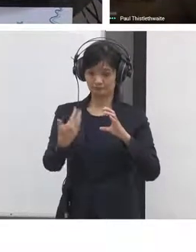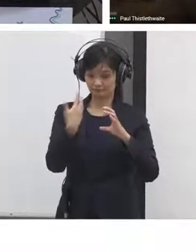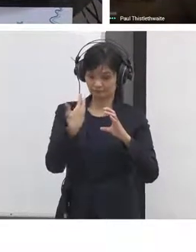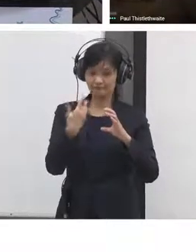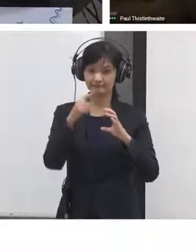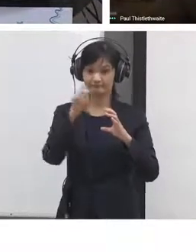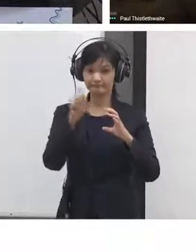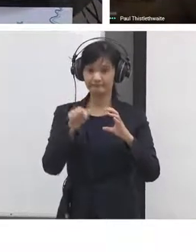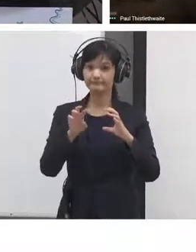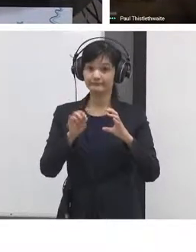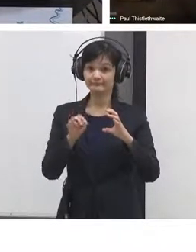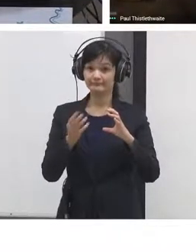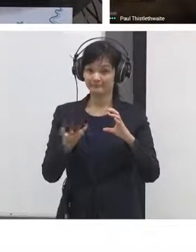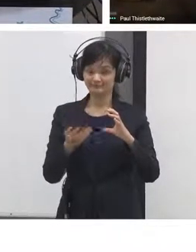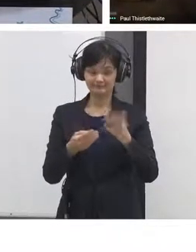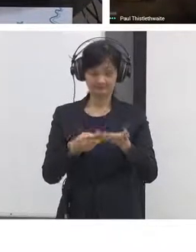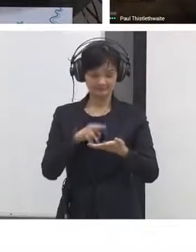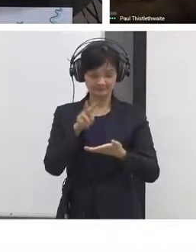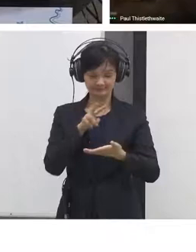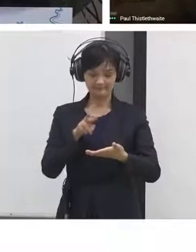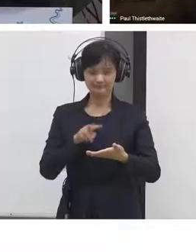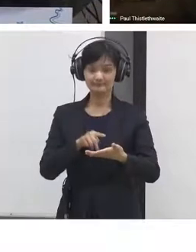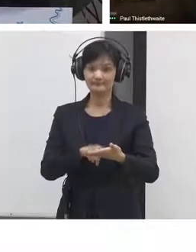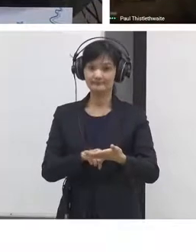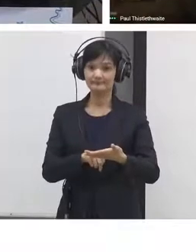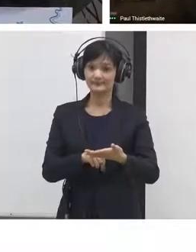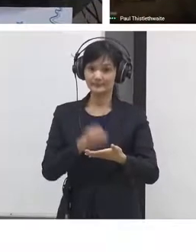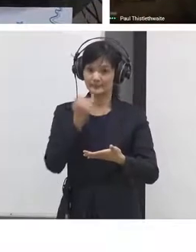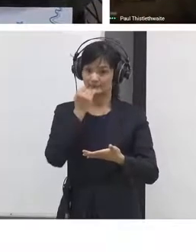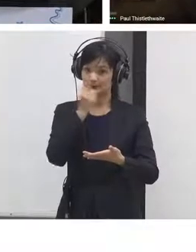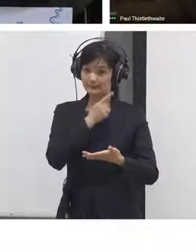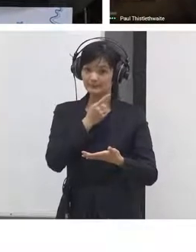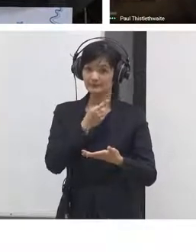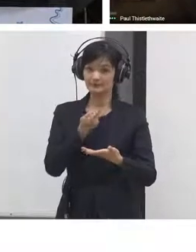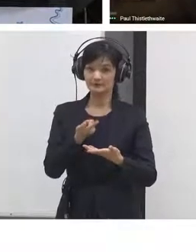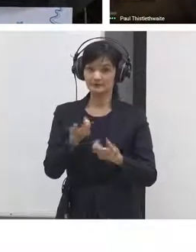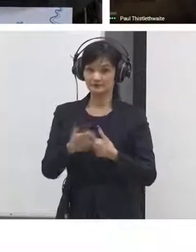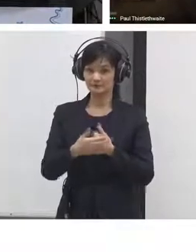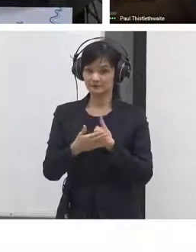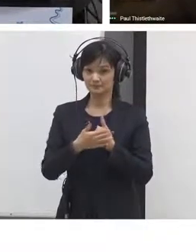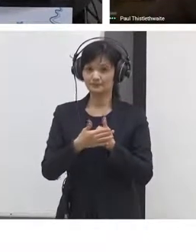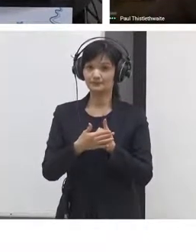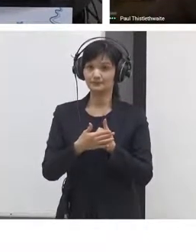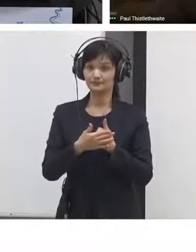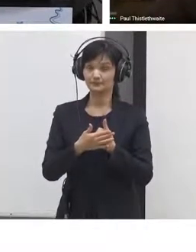we will project some Slido's question on the screen